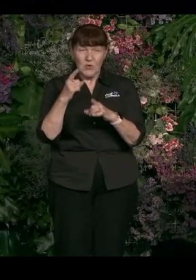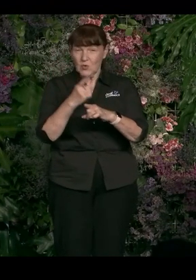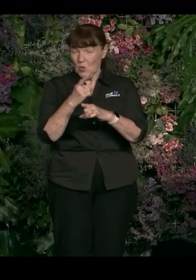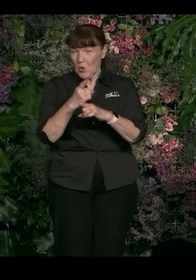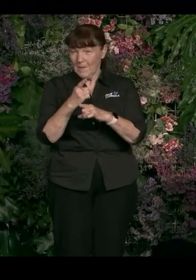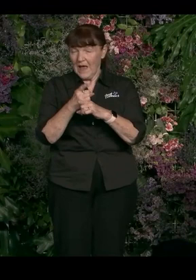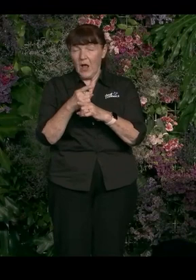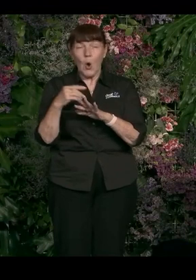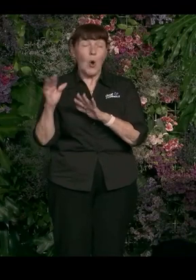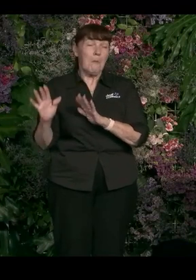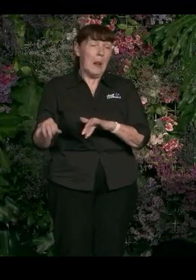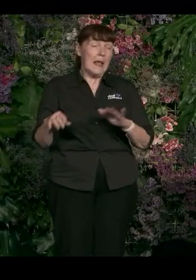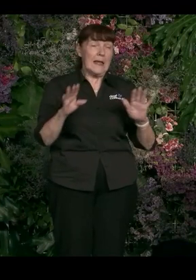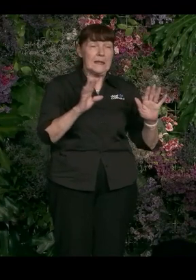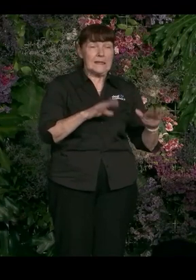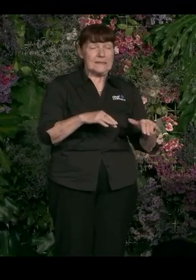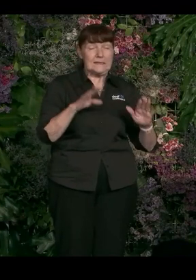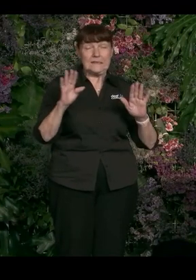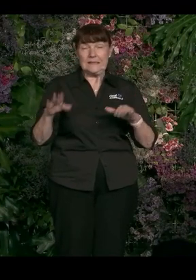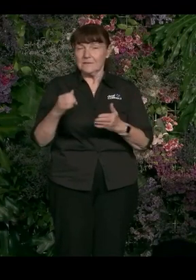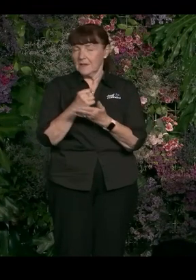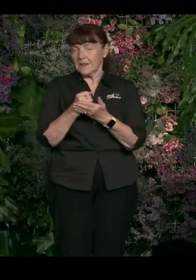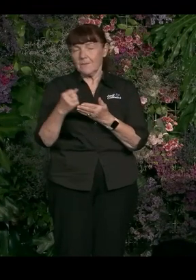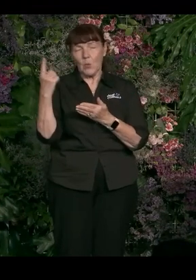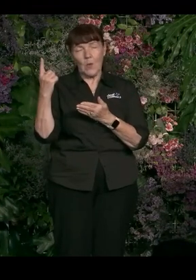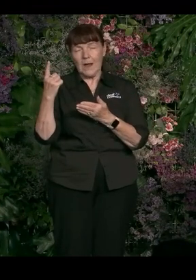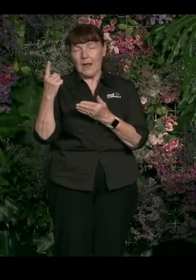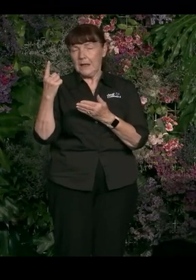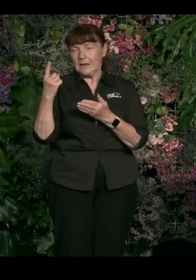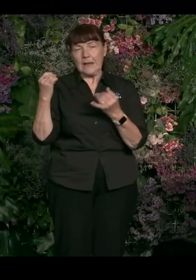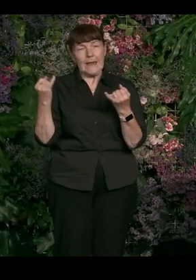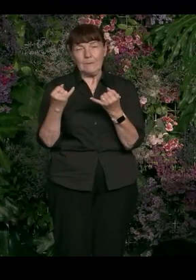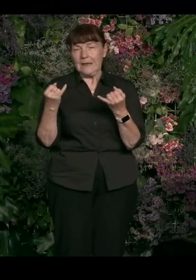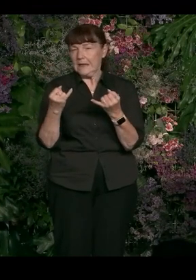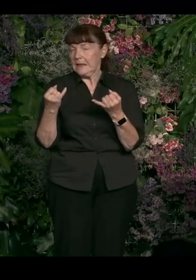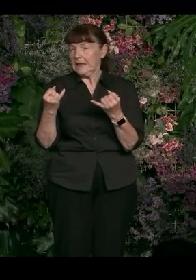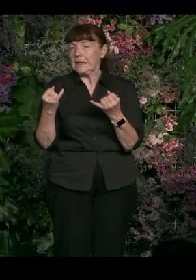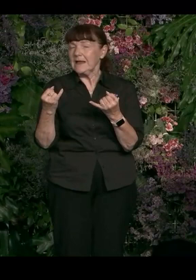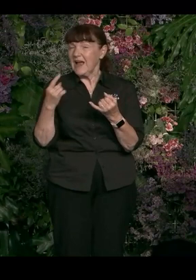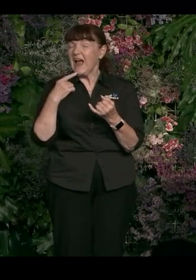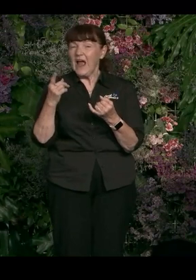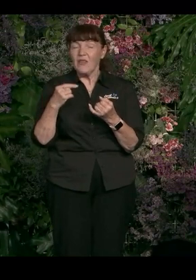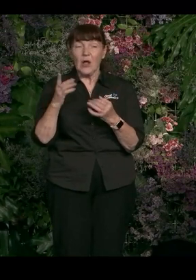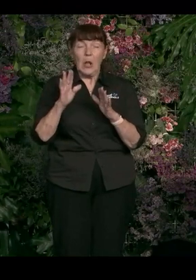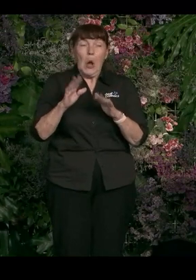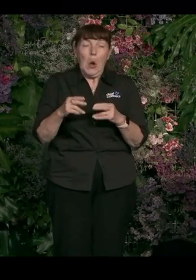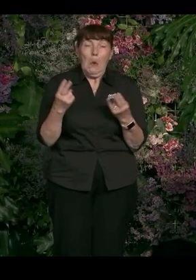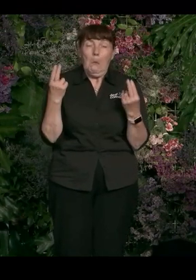complacency being, the biggest enemy, and I'd add to that probably acquiescence as well.